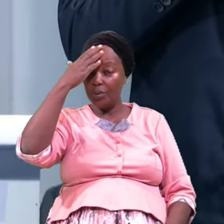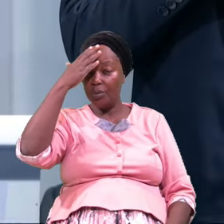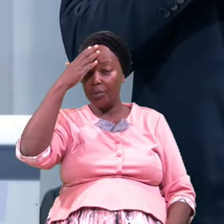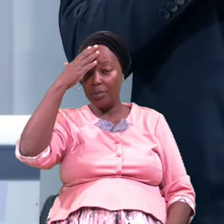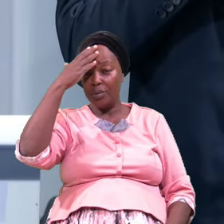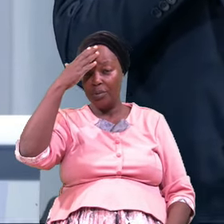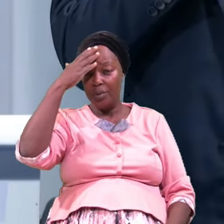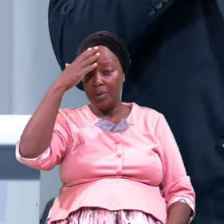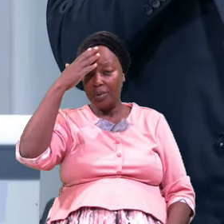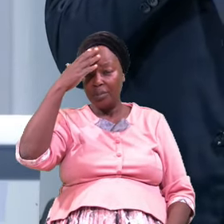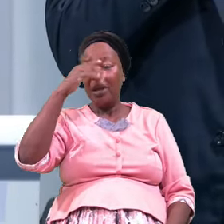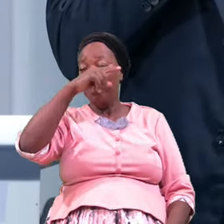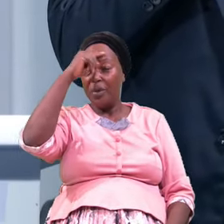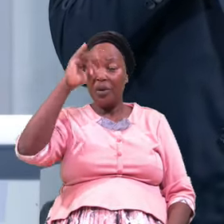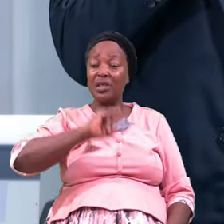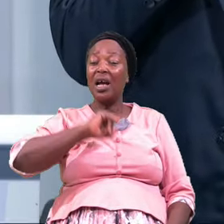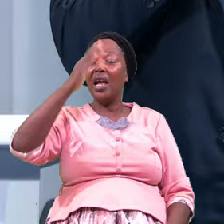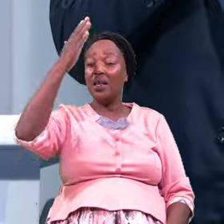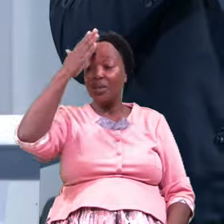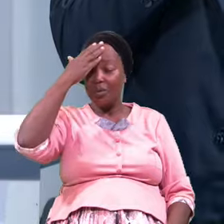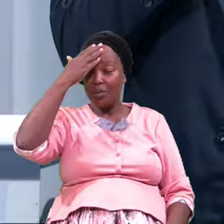That Amen Is Not Commensurate